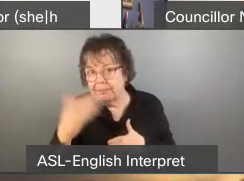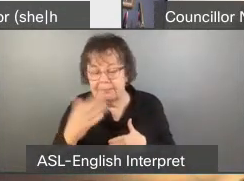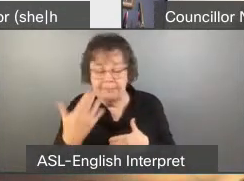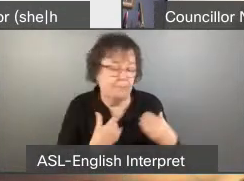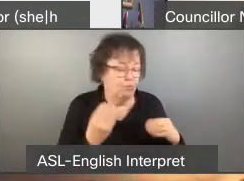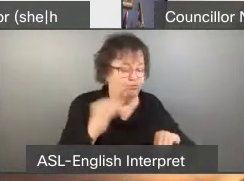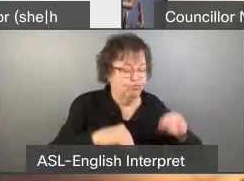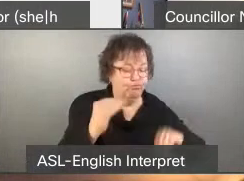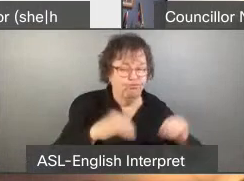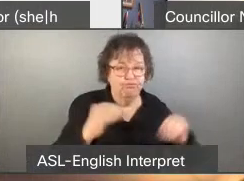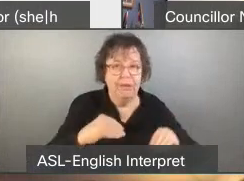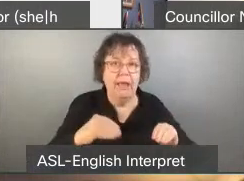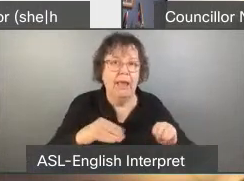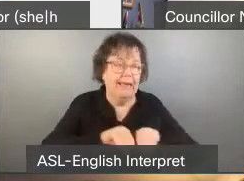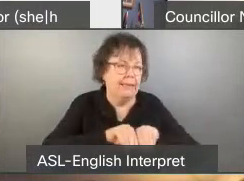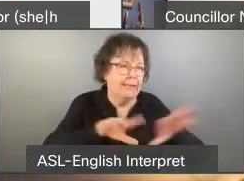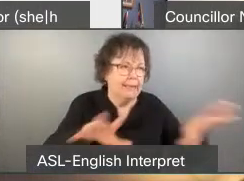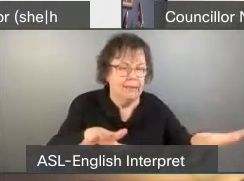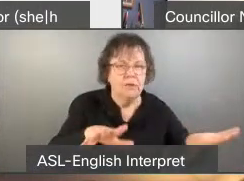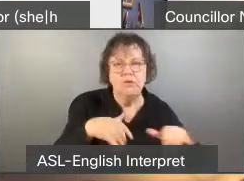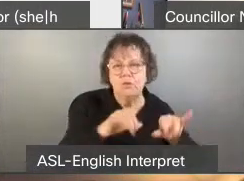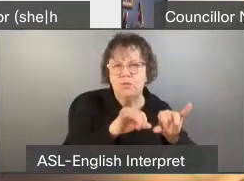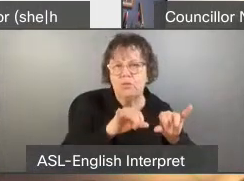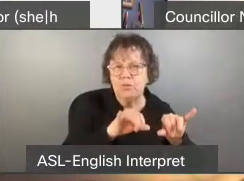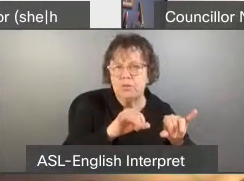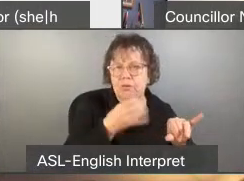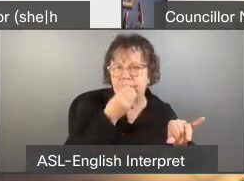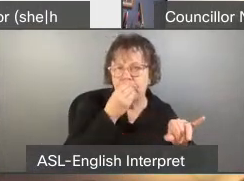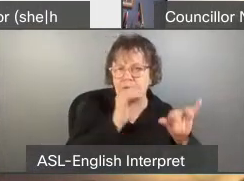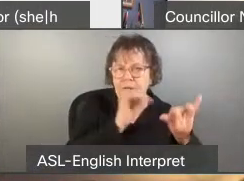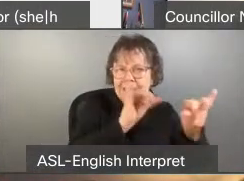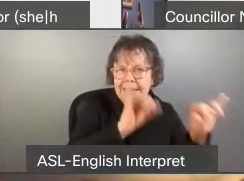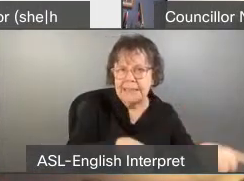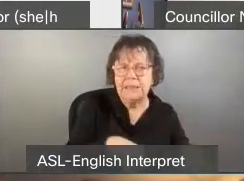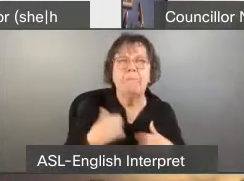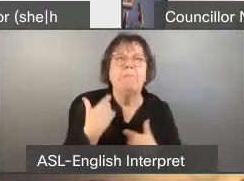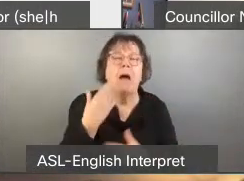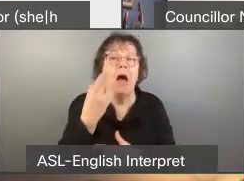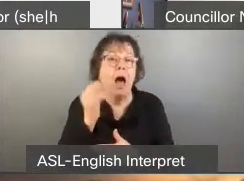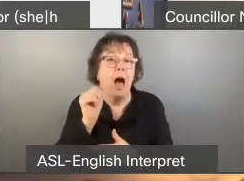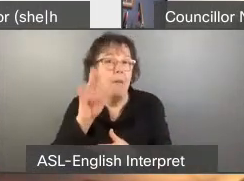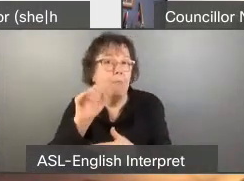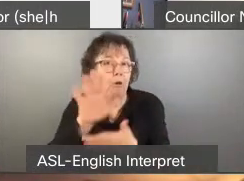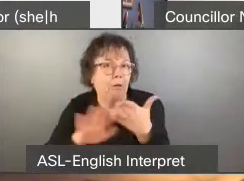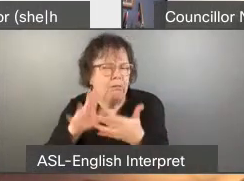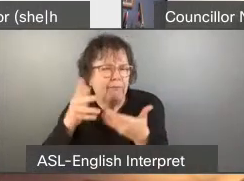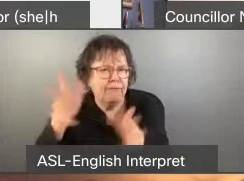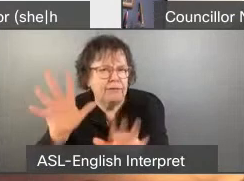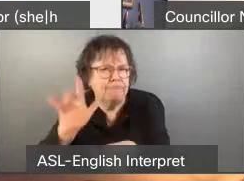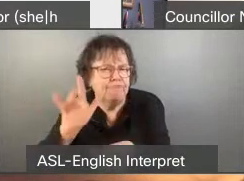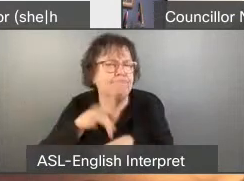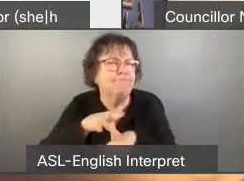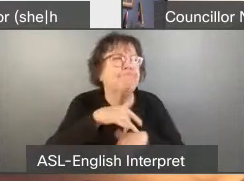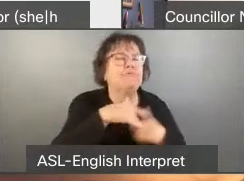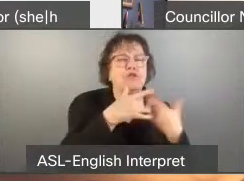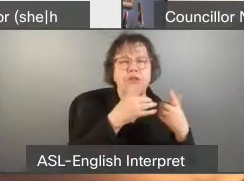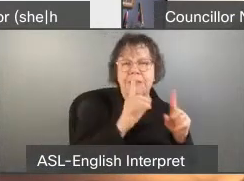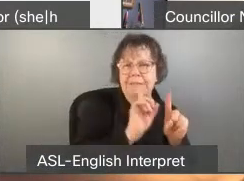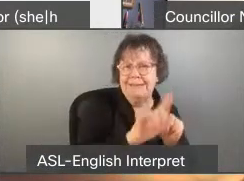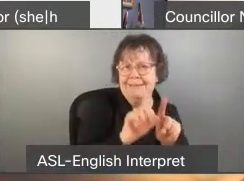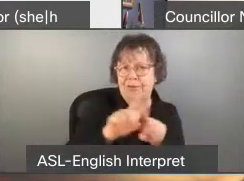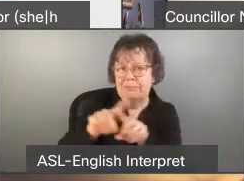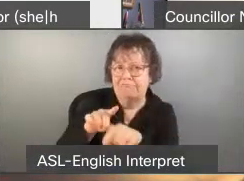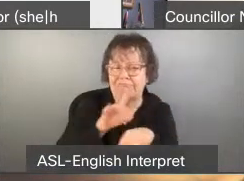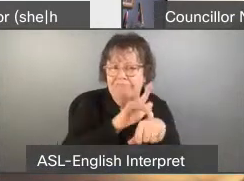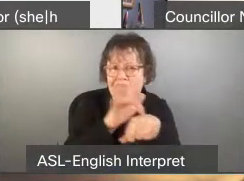the food system. Humber College had done the same thing. The city of Brampton has done the same. The city of Cambridge has done the same as well. In fact, right